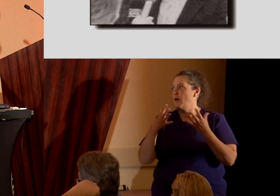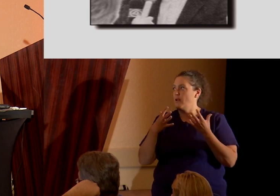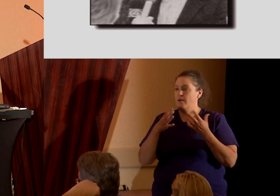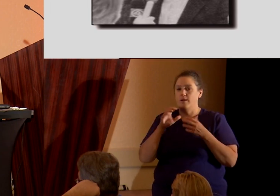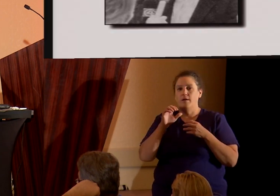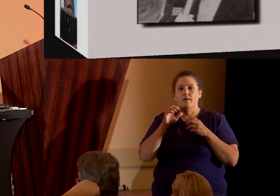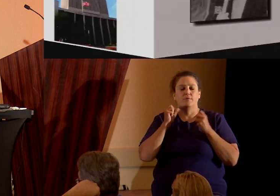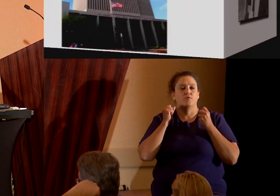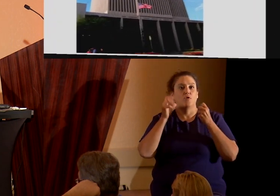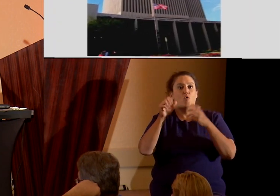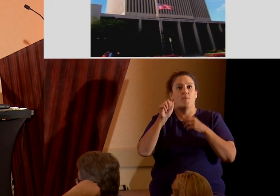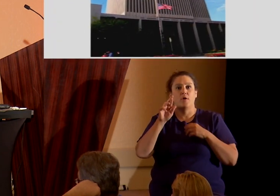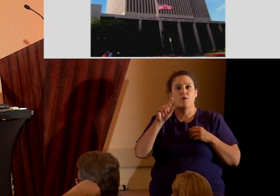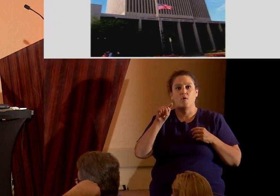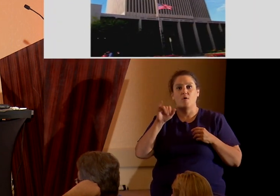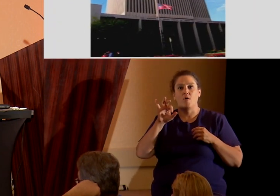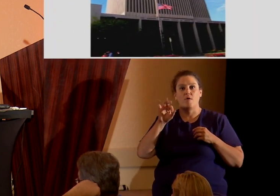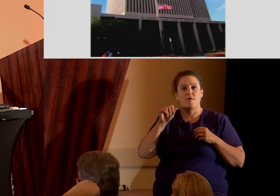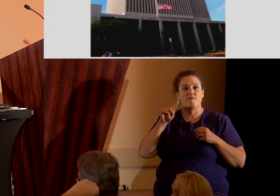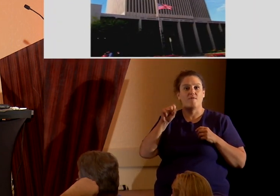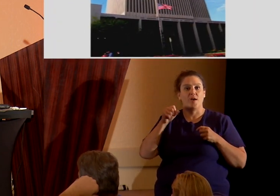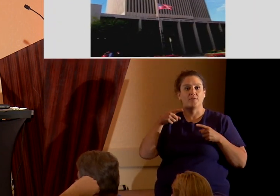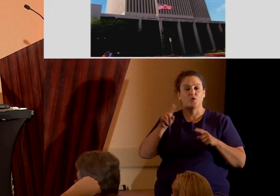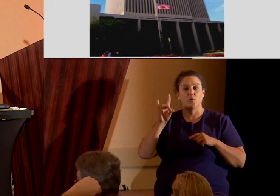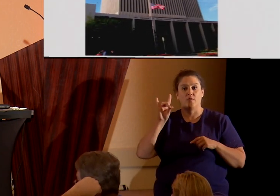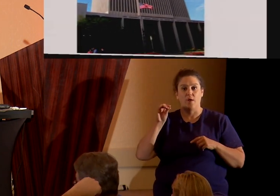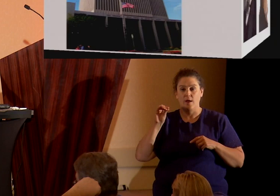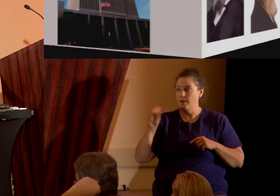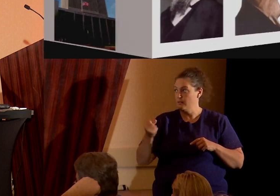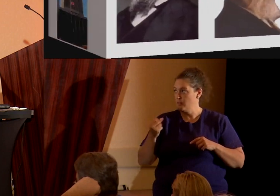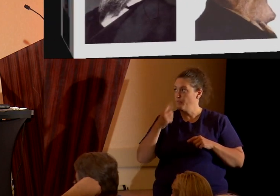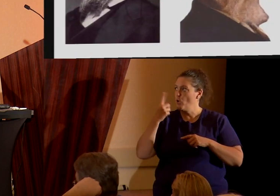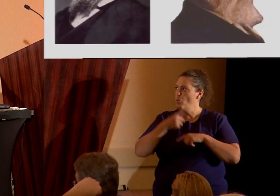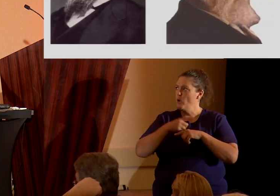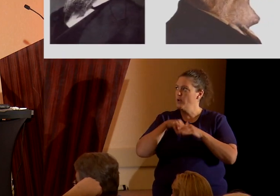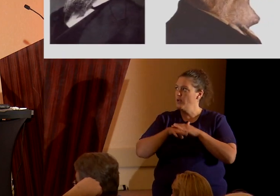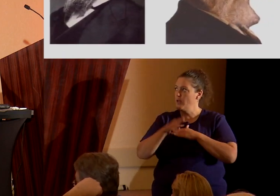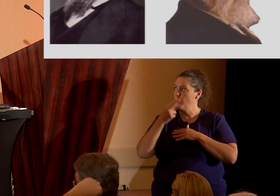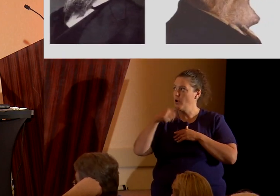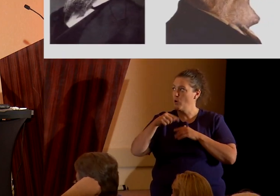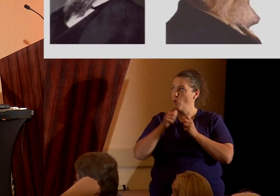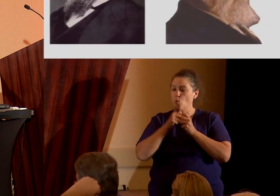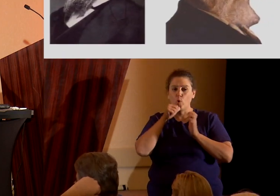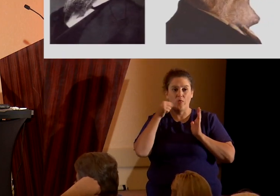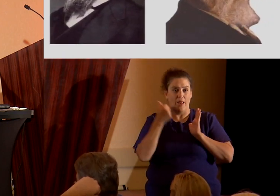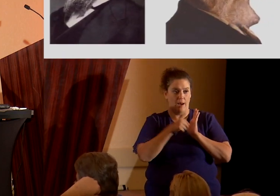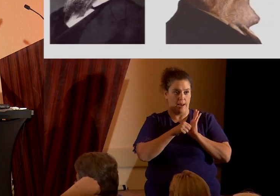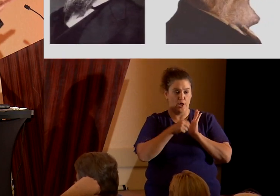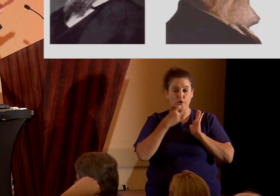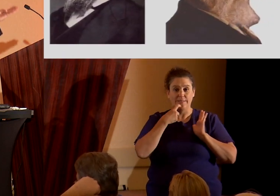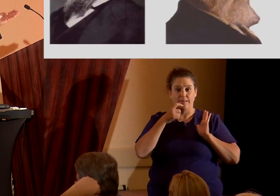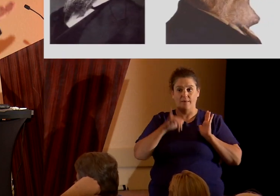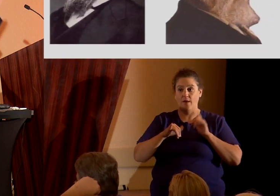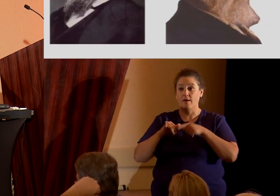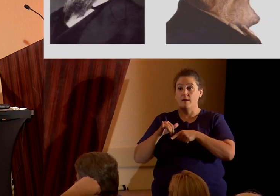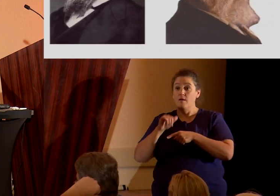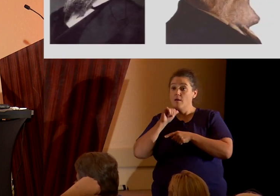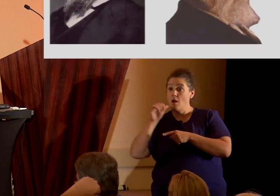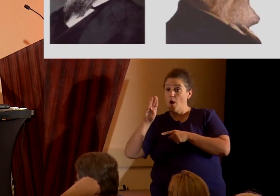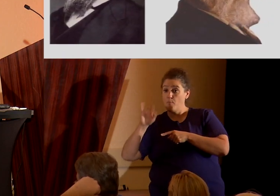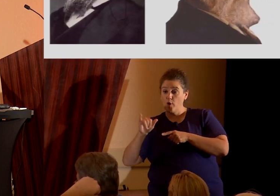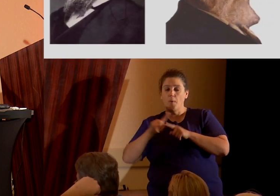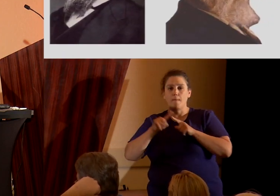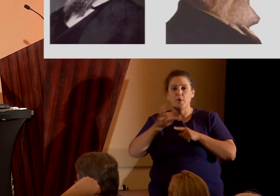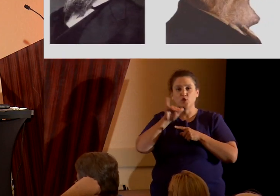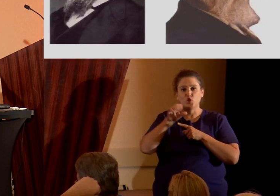just artifact after artifact throughout the 80s. One day he came into headquarters with a letter saying that not Brigham Young, but Joseph